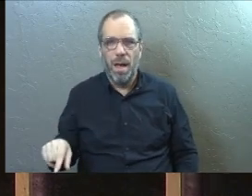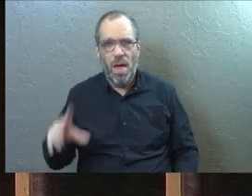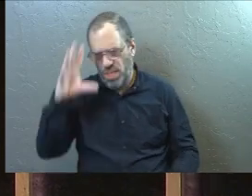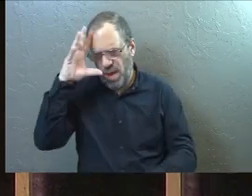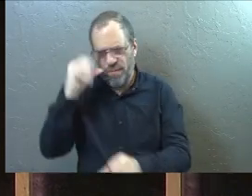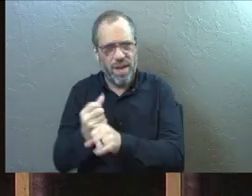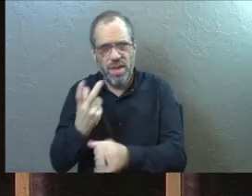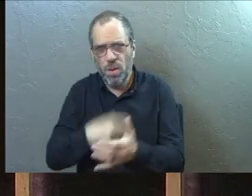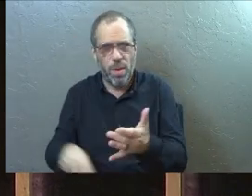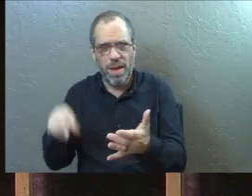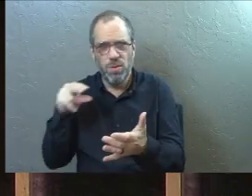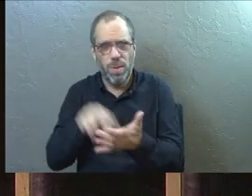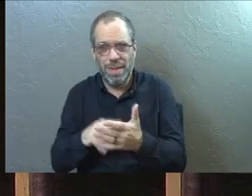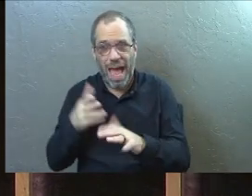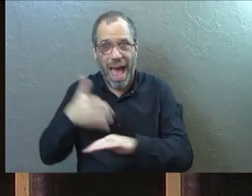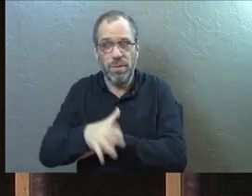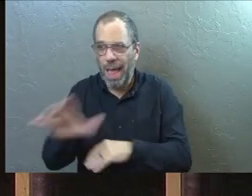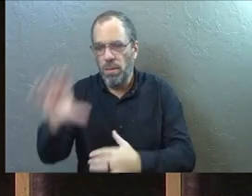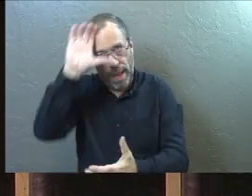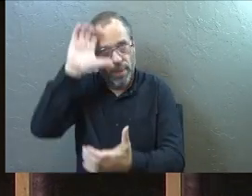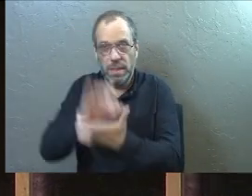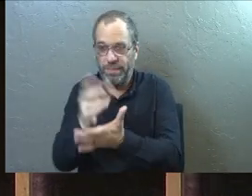with their faith and resurrection the day after.